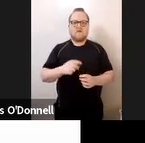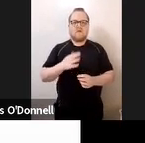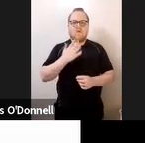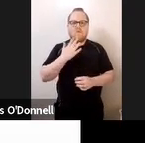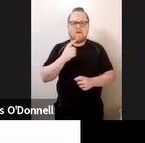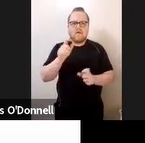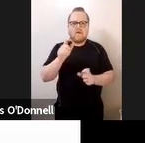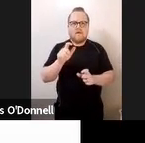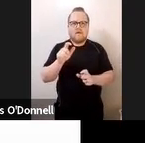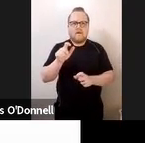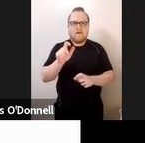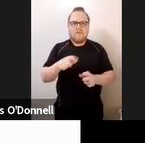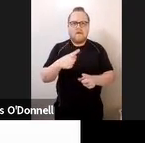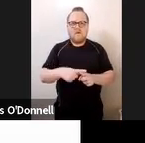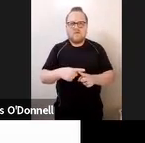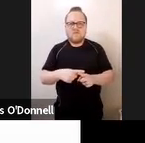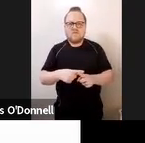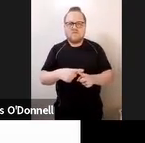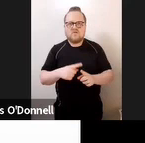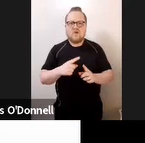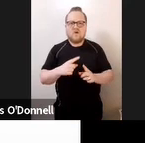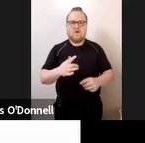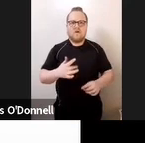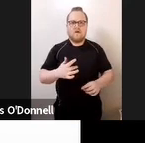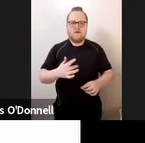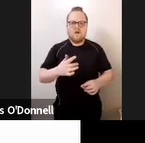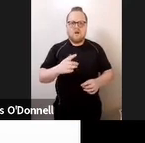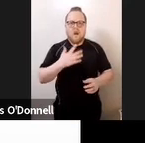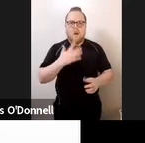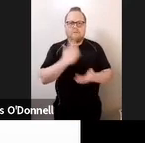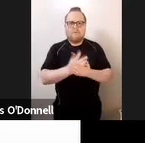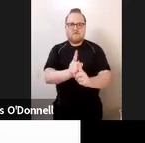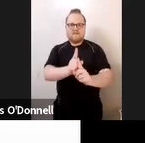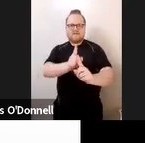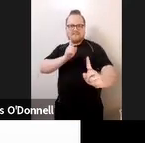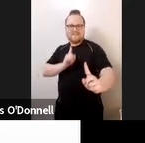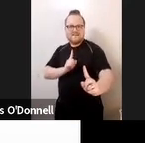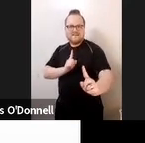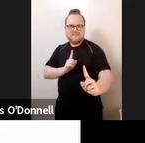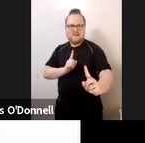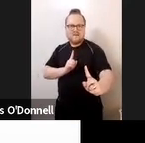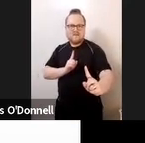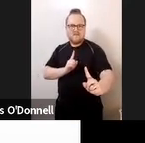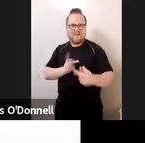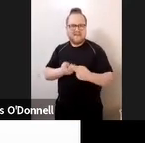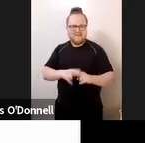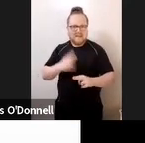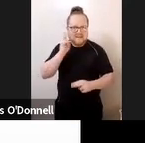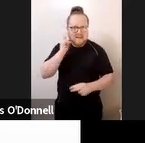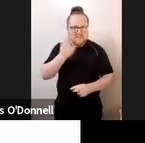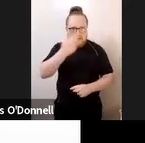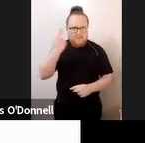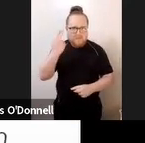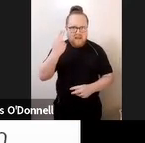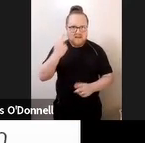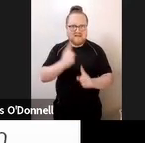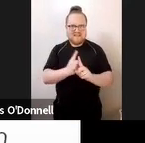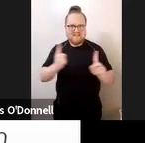two aren't so easy to separate when I'm a deaf, blind person. Next slide, please.